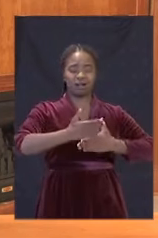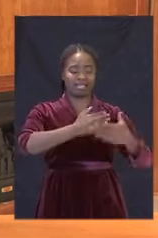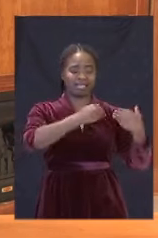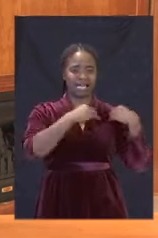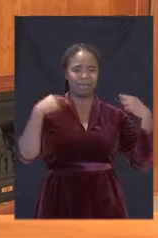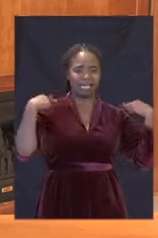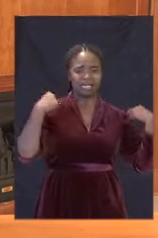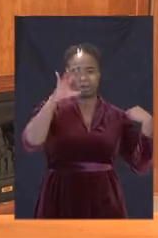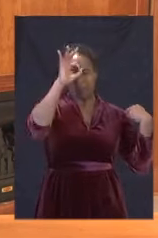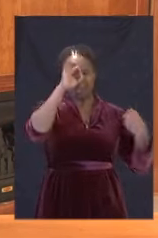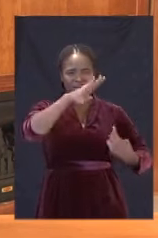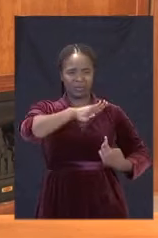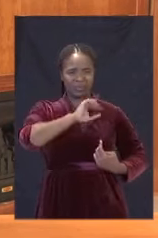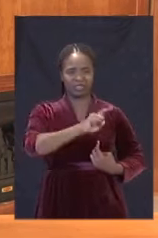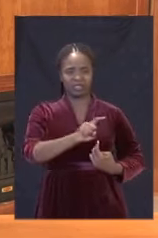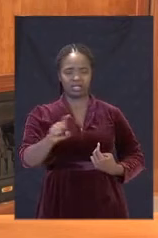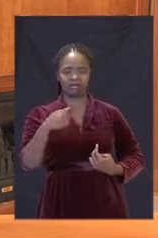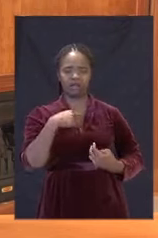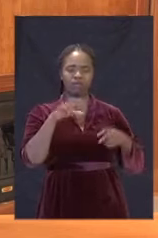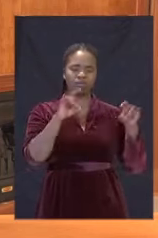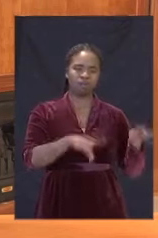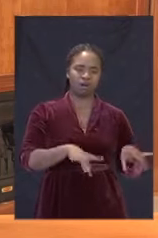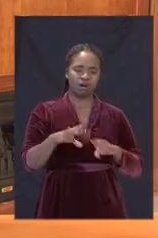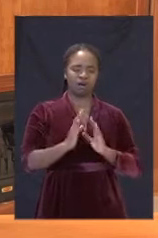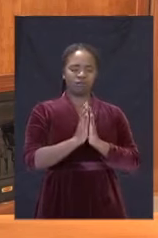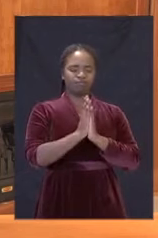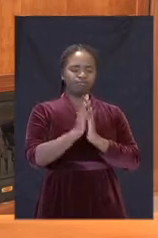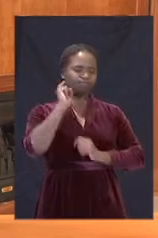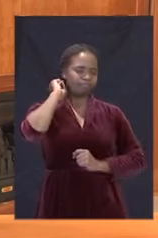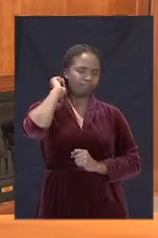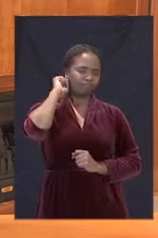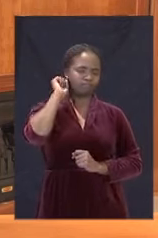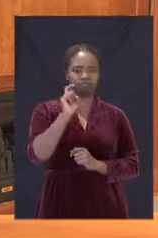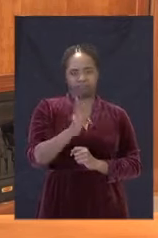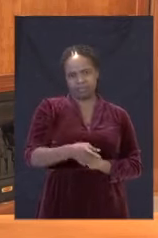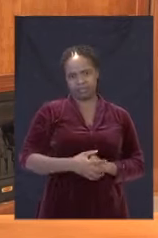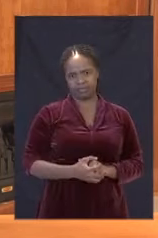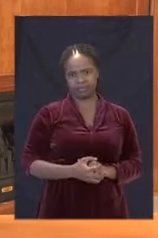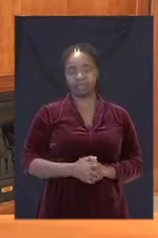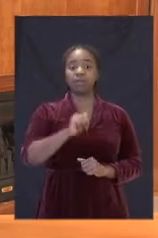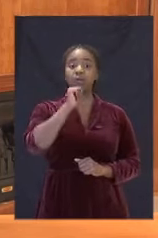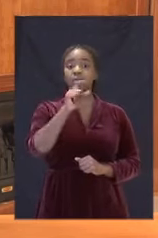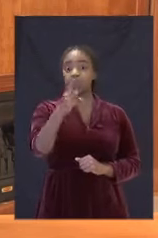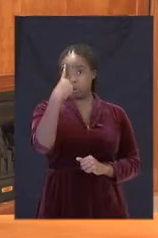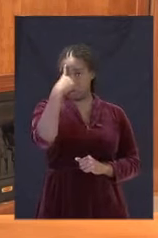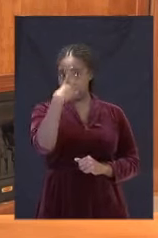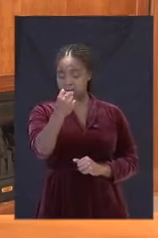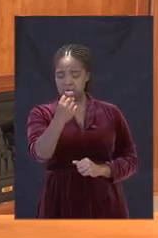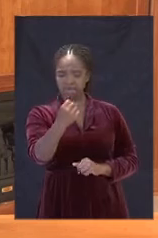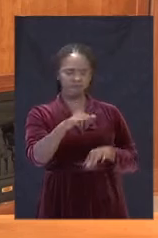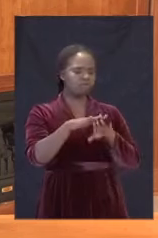those who are suffering and grieving. Whether you are a person of faith or not,